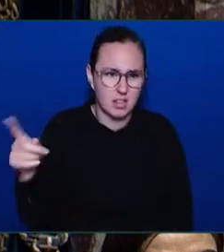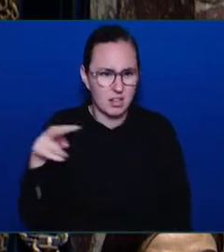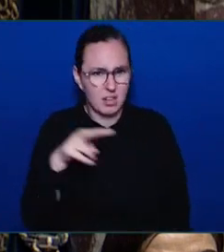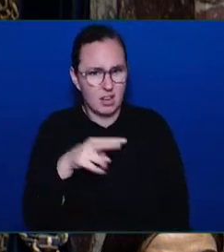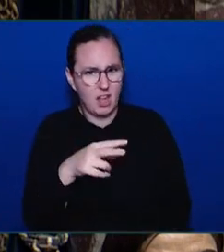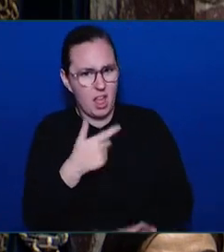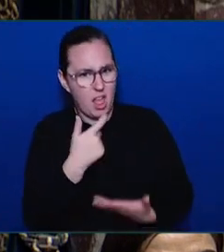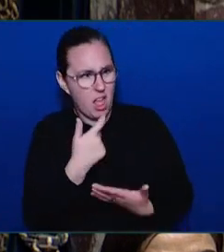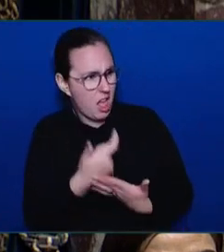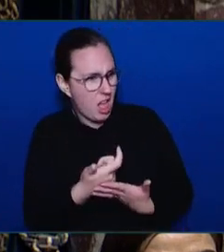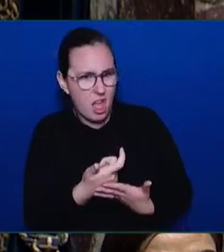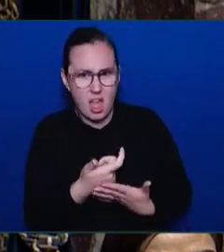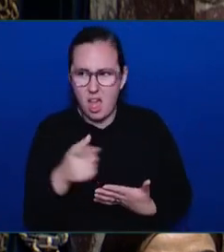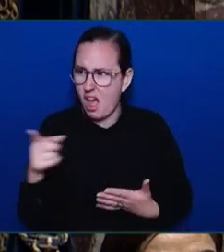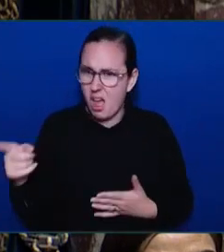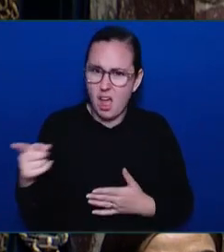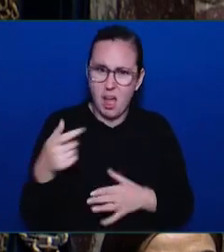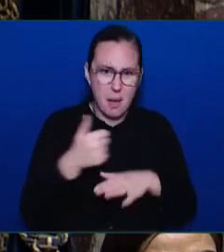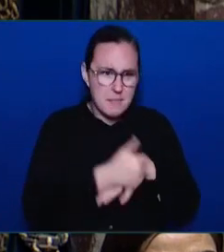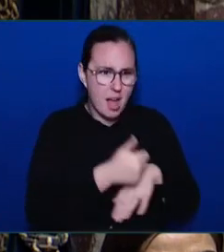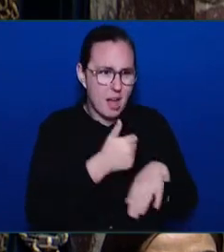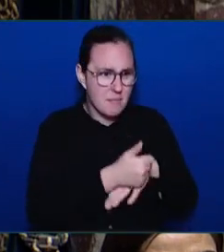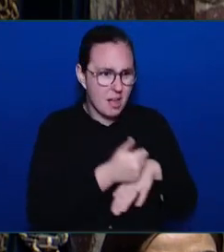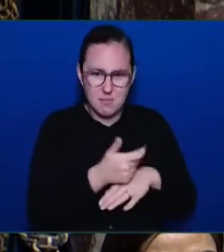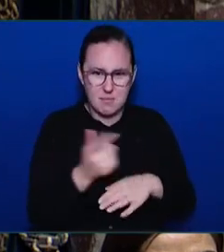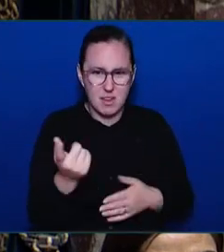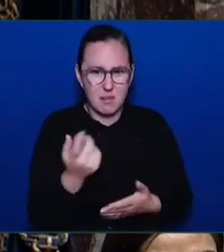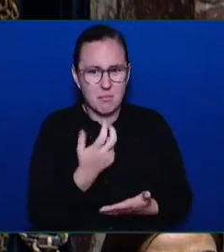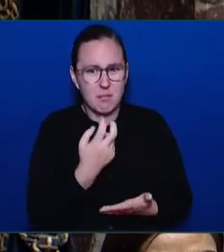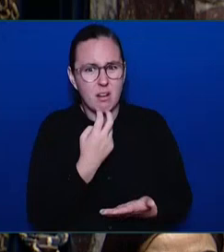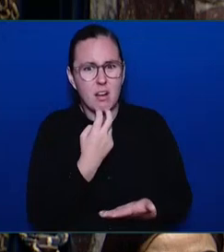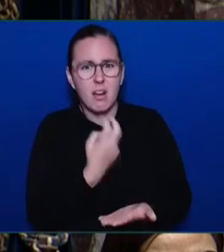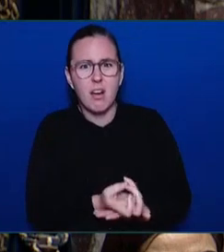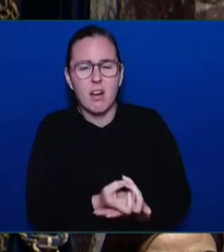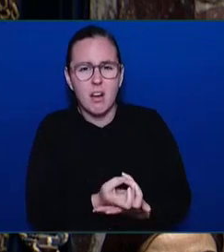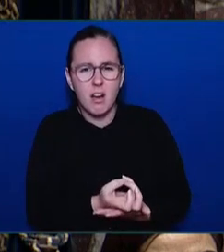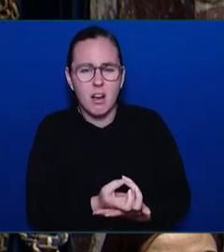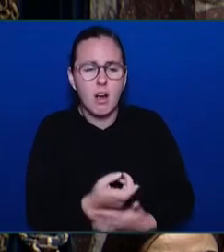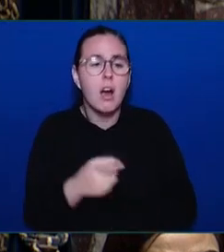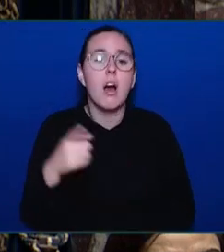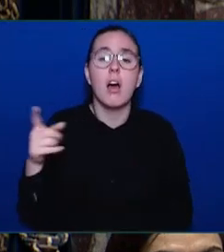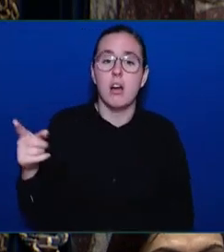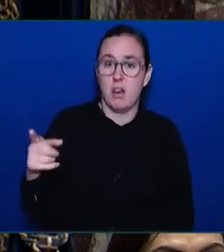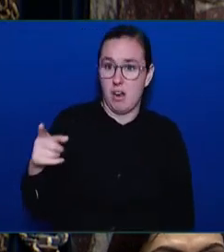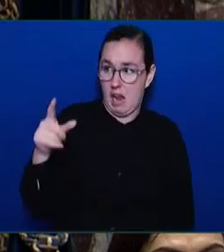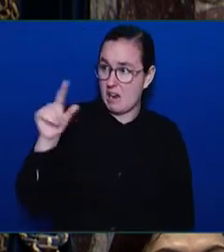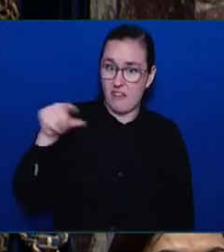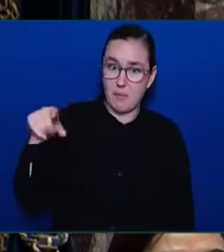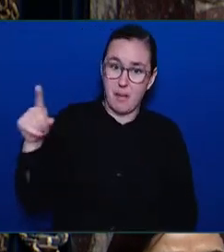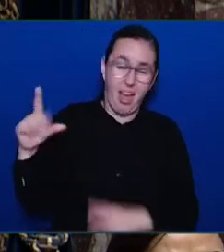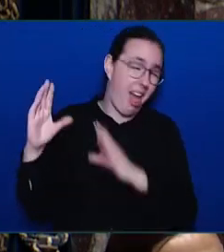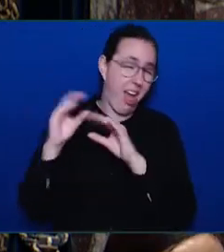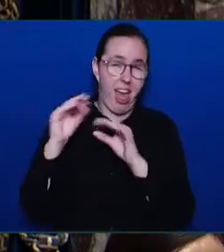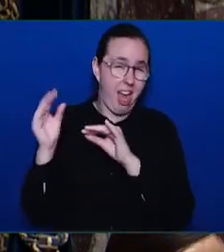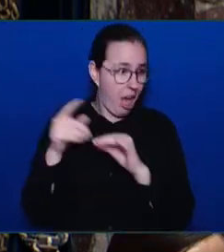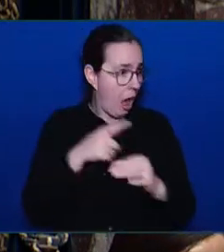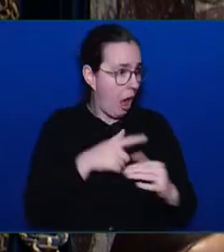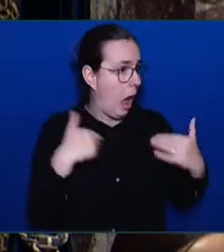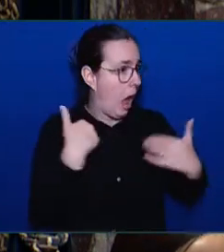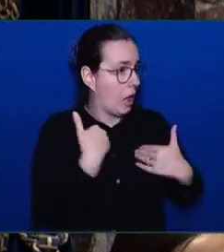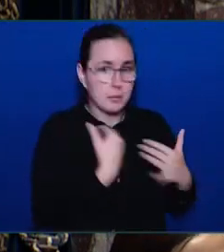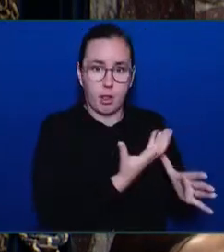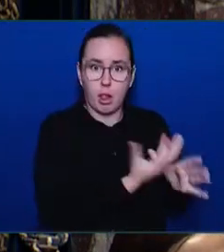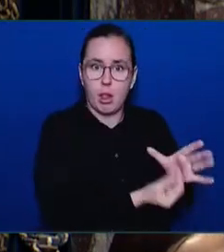government talks, trees die. While they promise a new policy, trees die because of the agreements made under the old